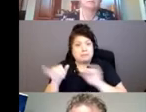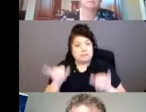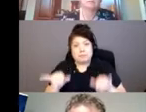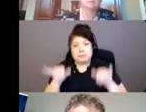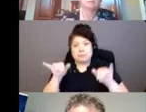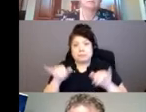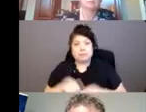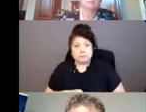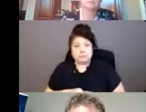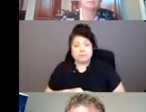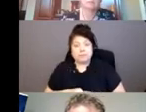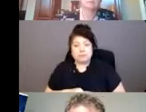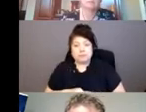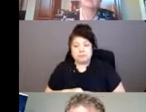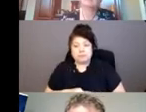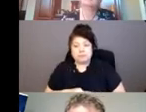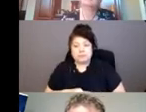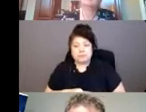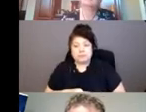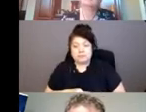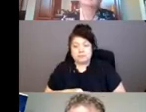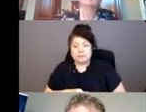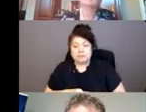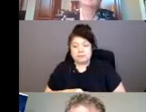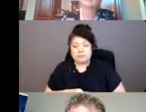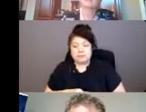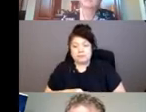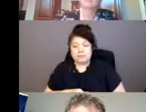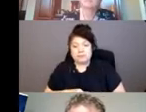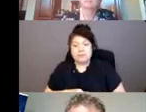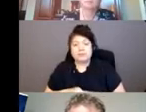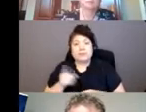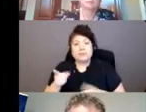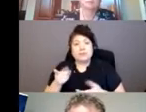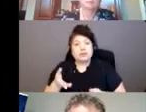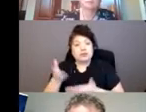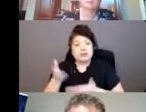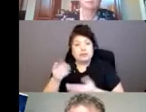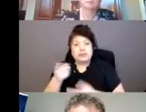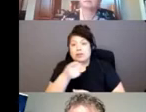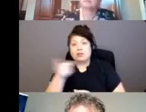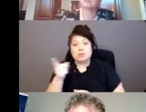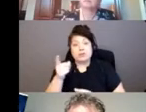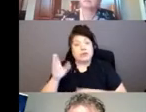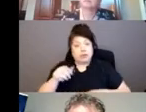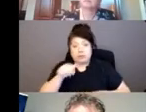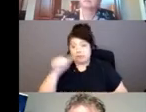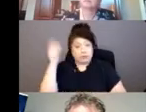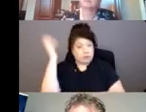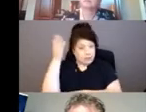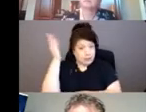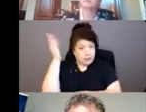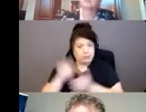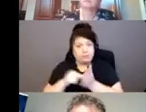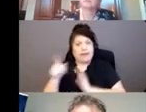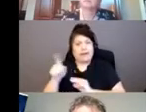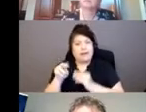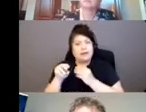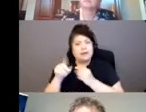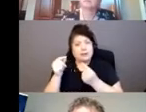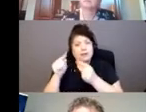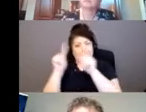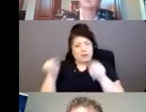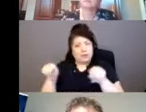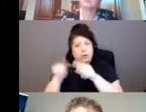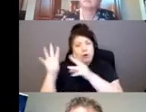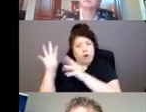bit of technical support in the background here. And the suggestion is if those who are not speaking turn off their videos, the translator and